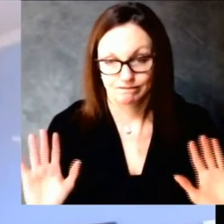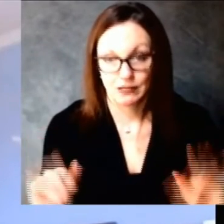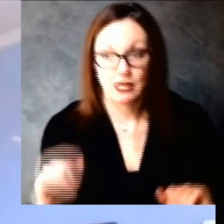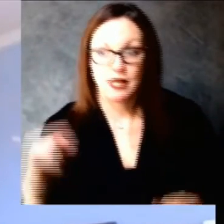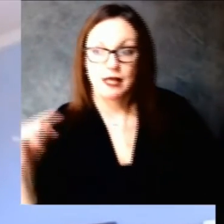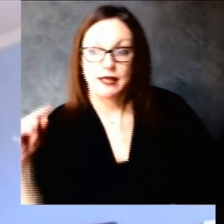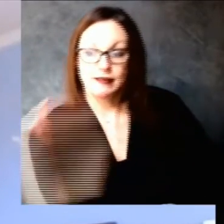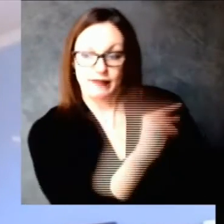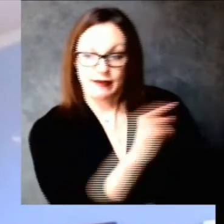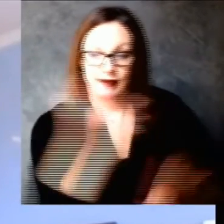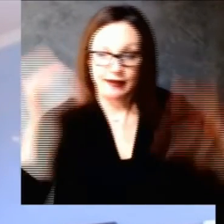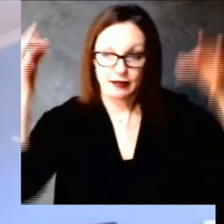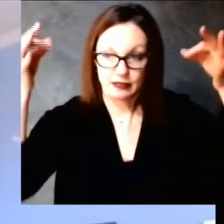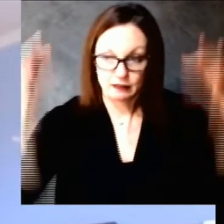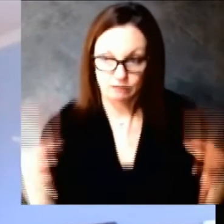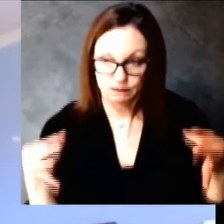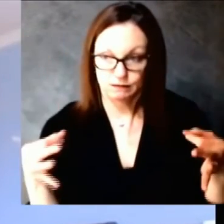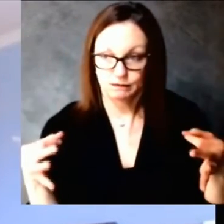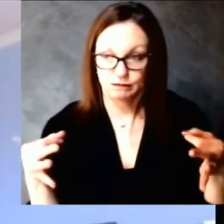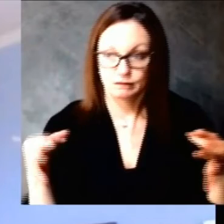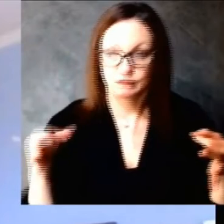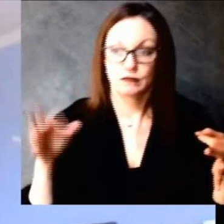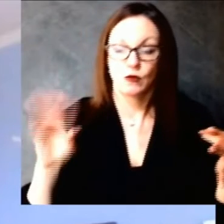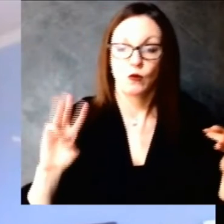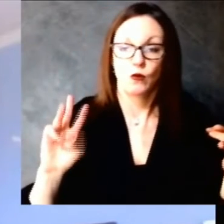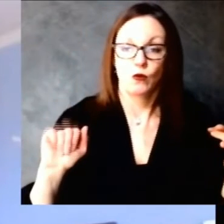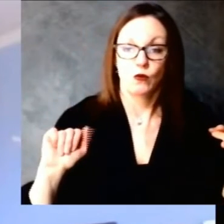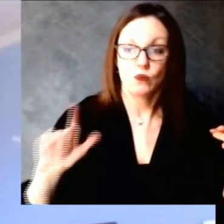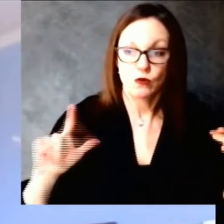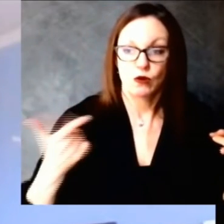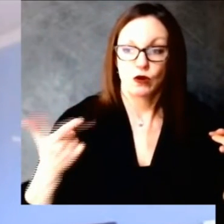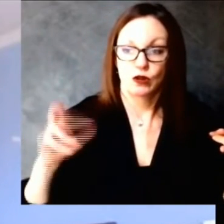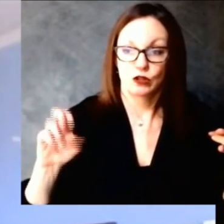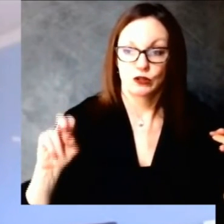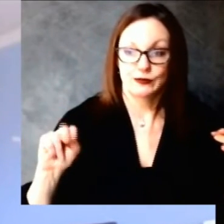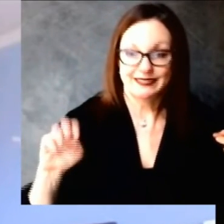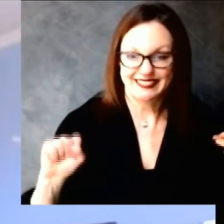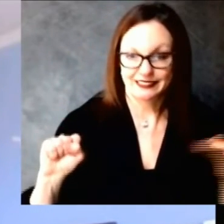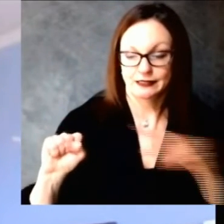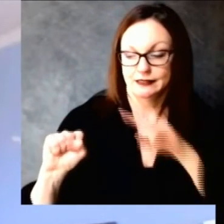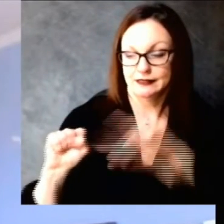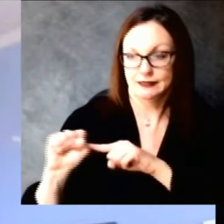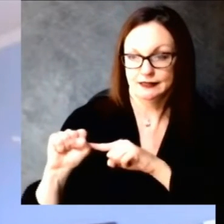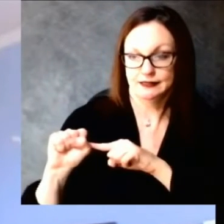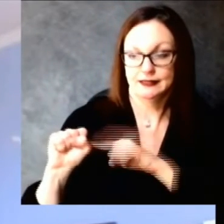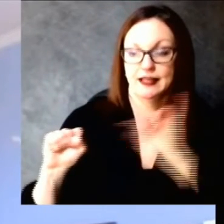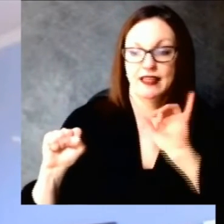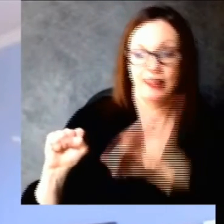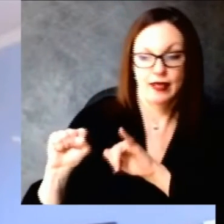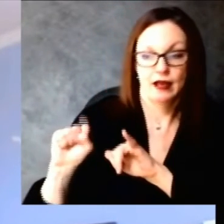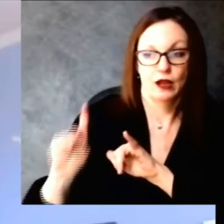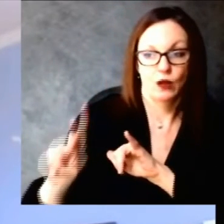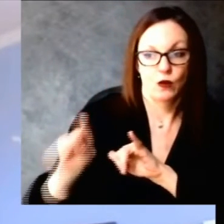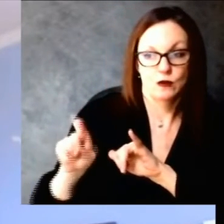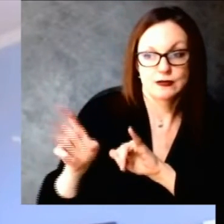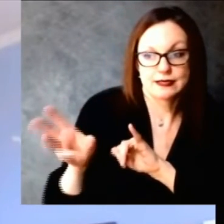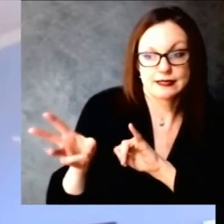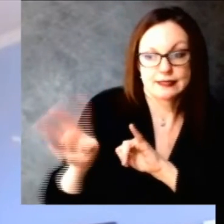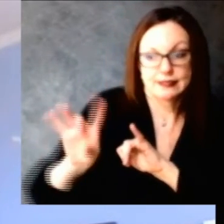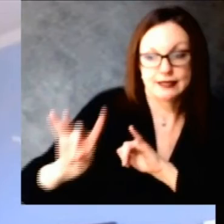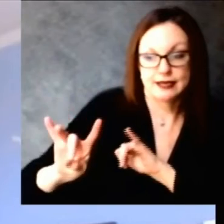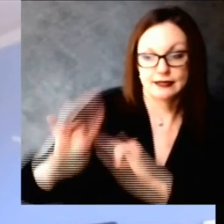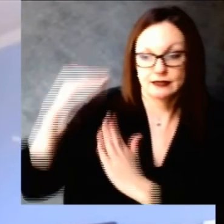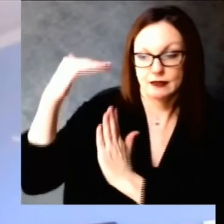pharmacy partners and other chains and would certainly look at the distribution of those sites and